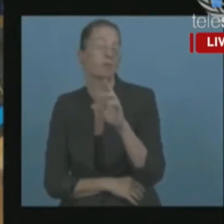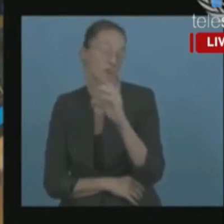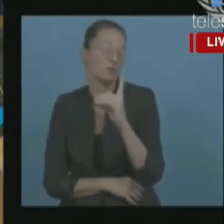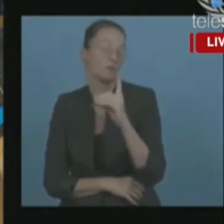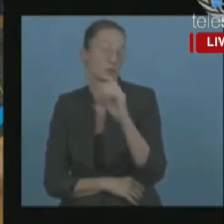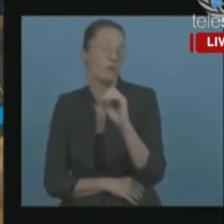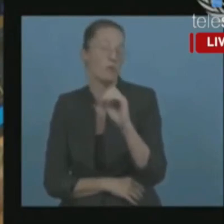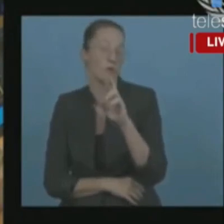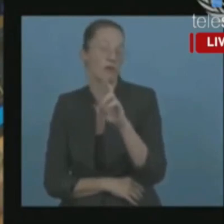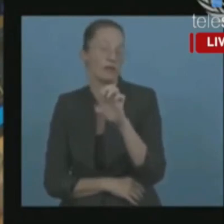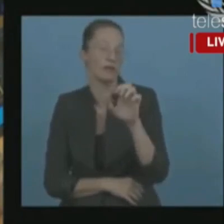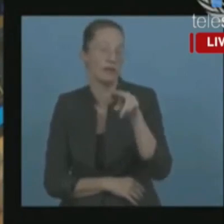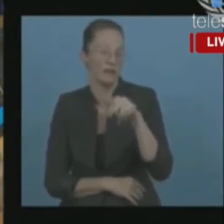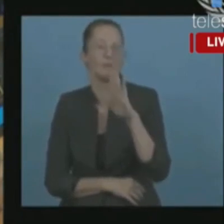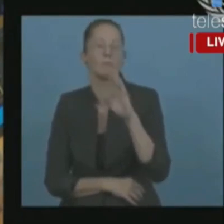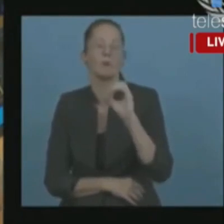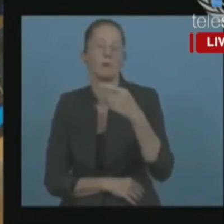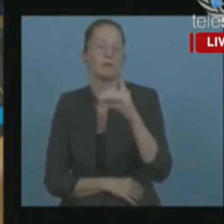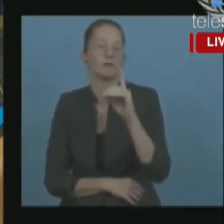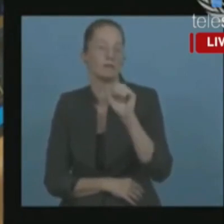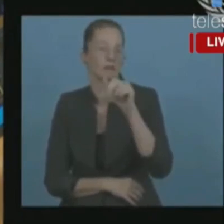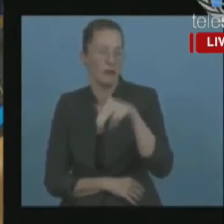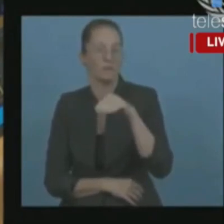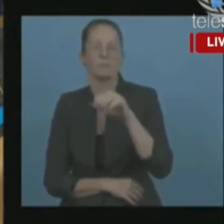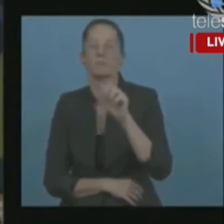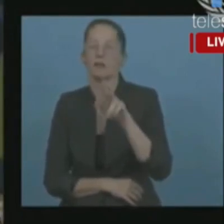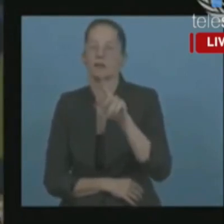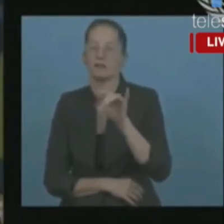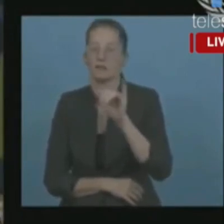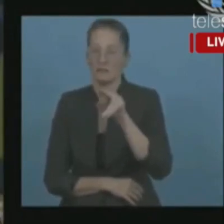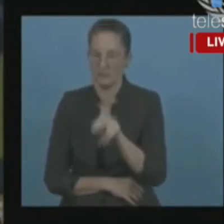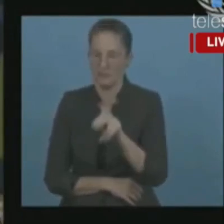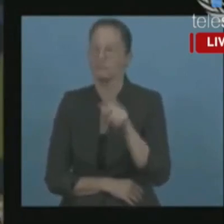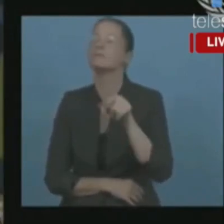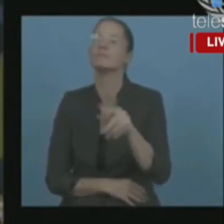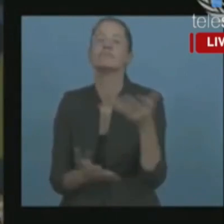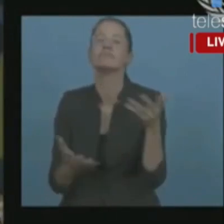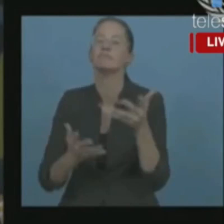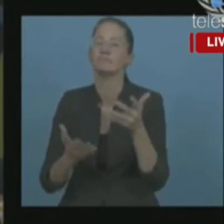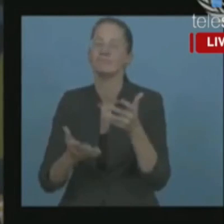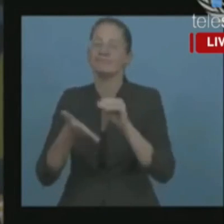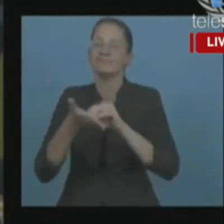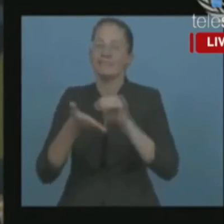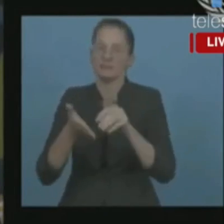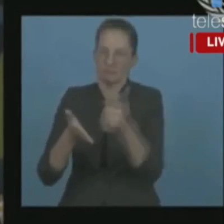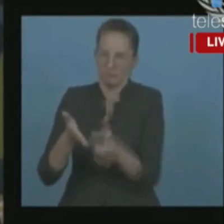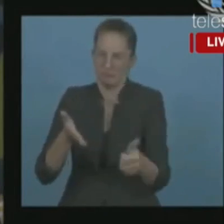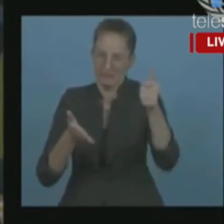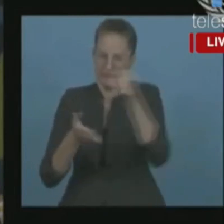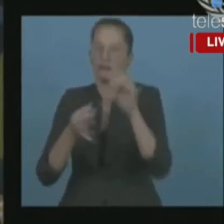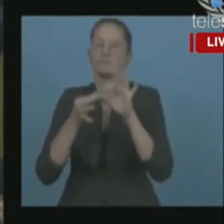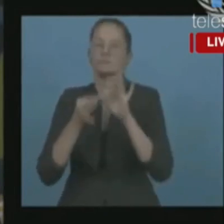give the floor to the